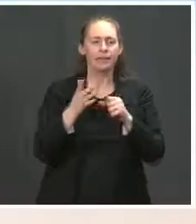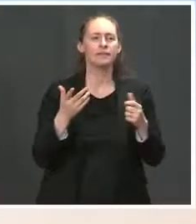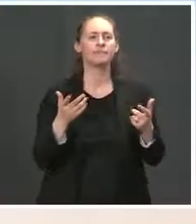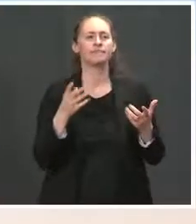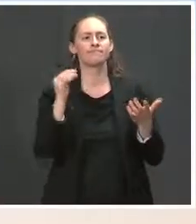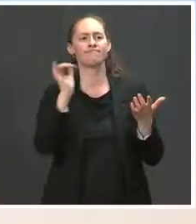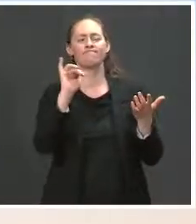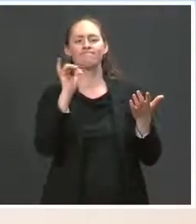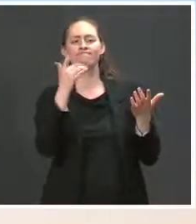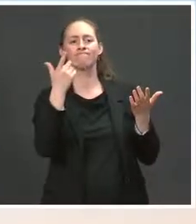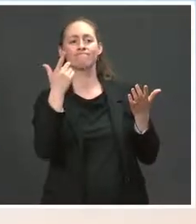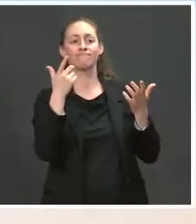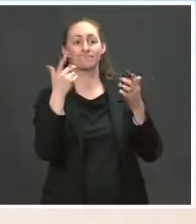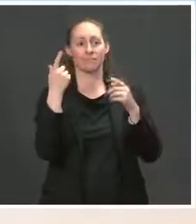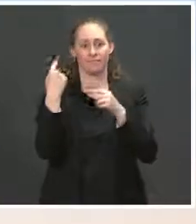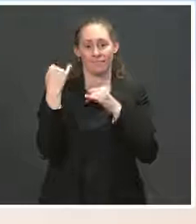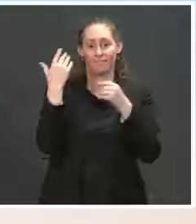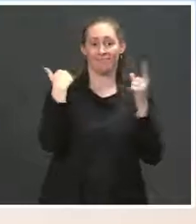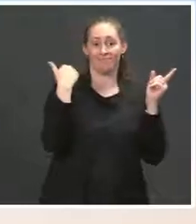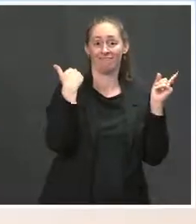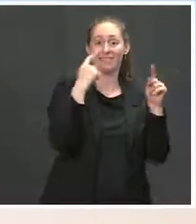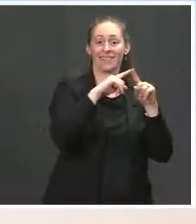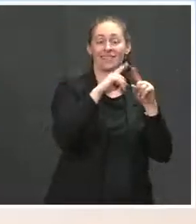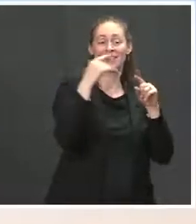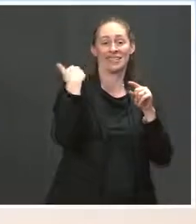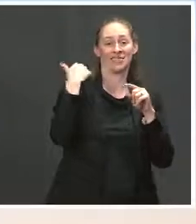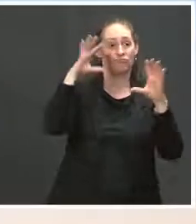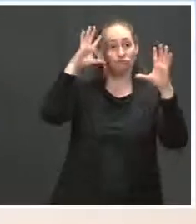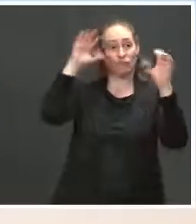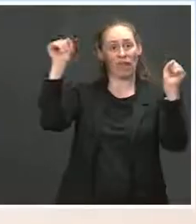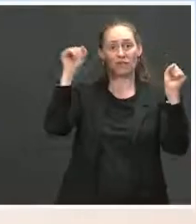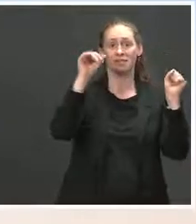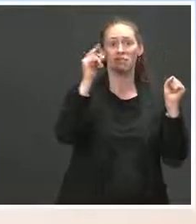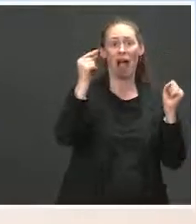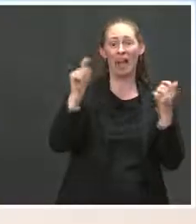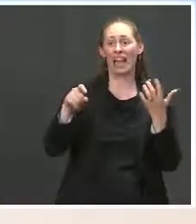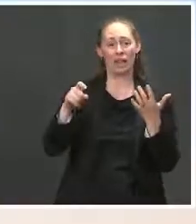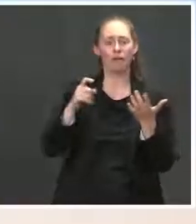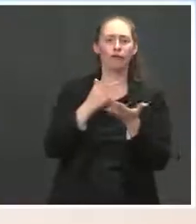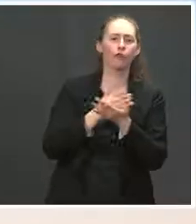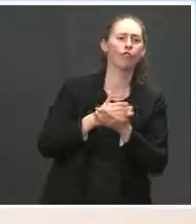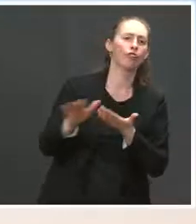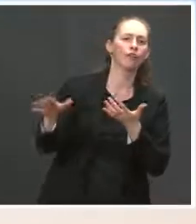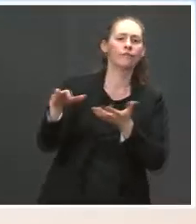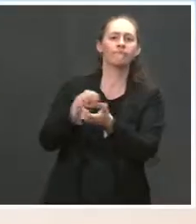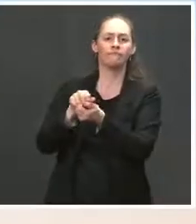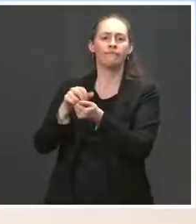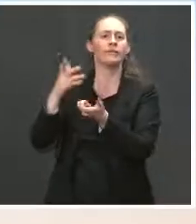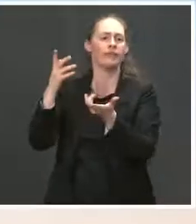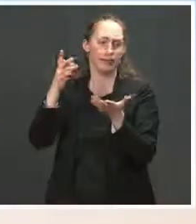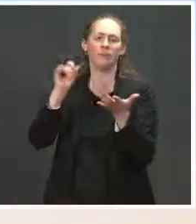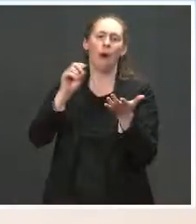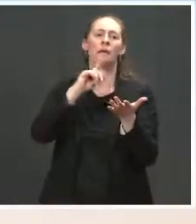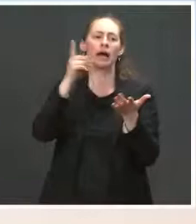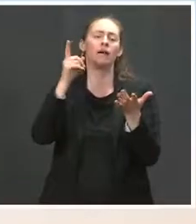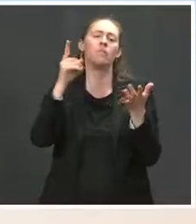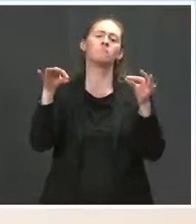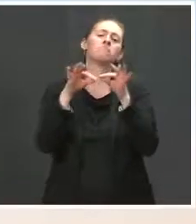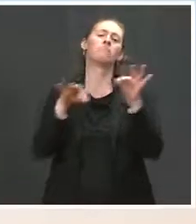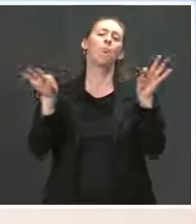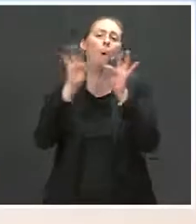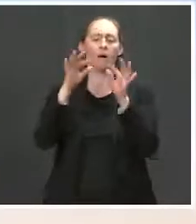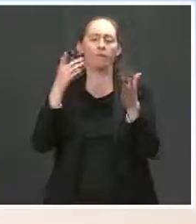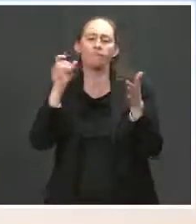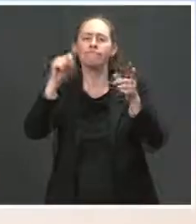were decimated under the last administration. And we just have to take a look at all of that. But I think it's an important point you touched on that I'd highlight that oftentimes